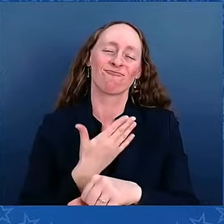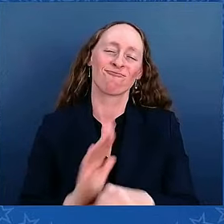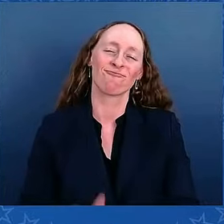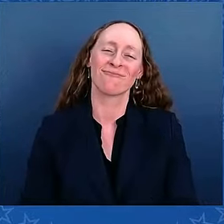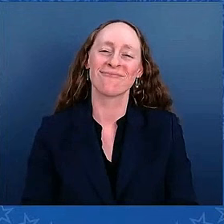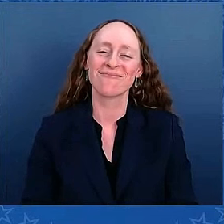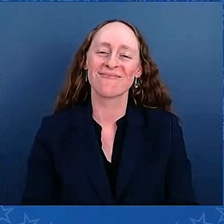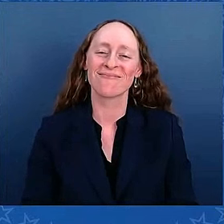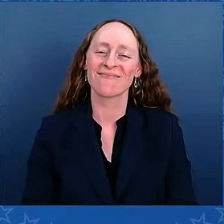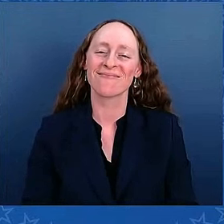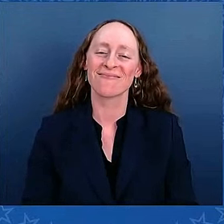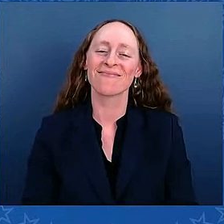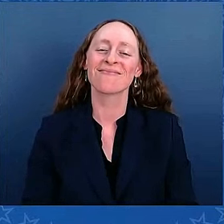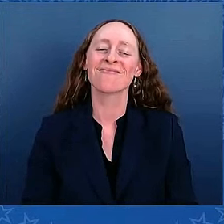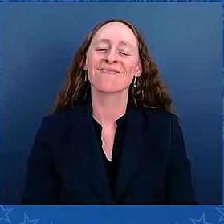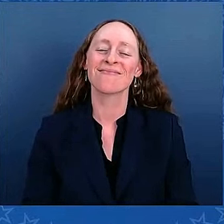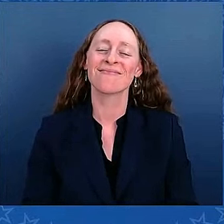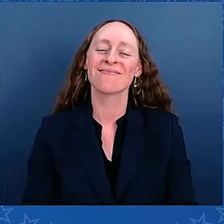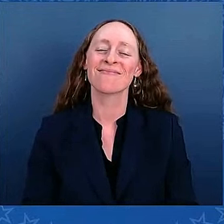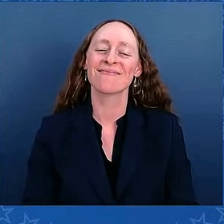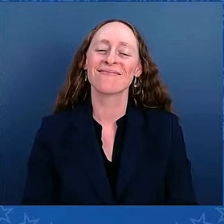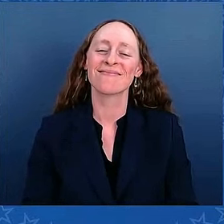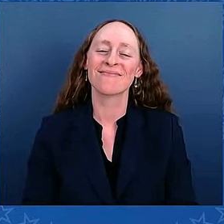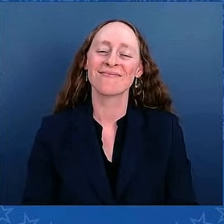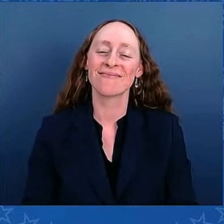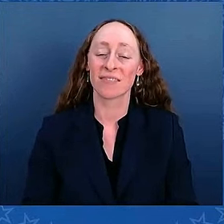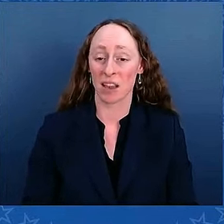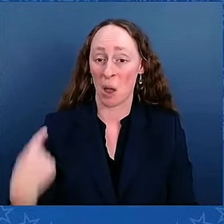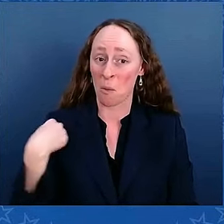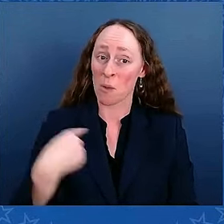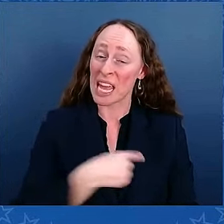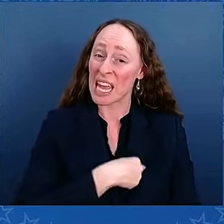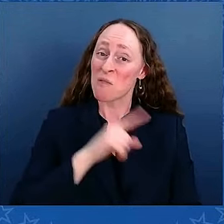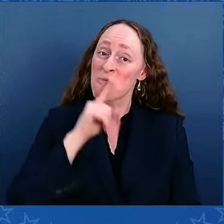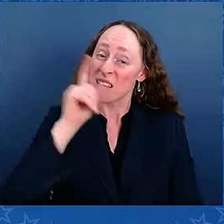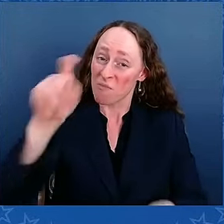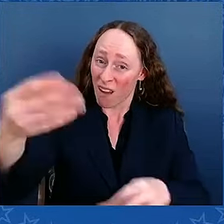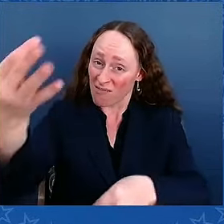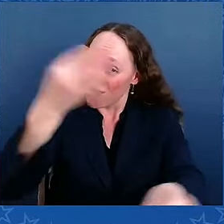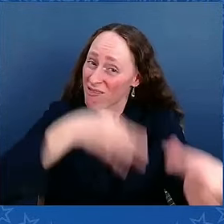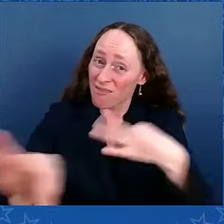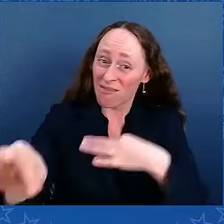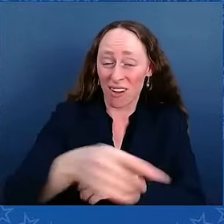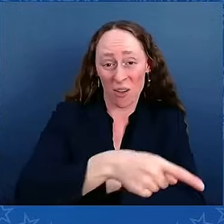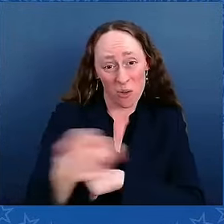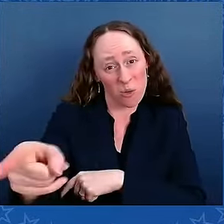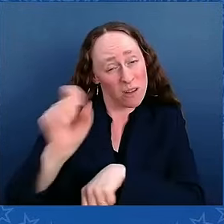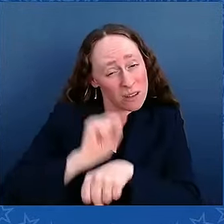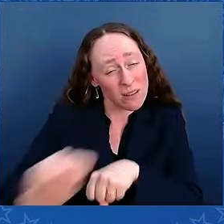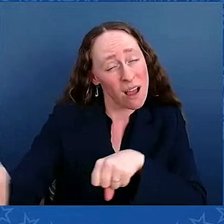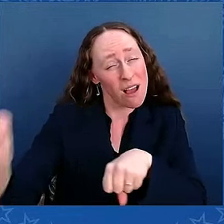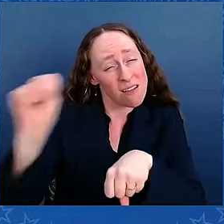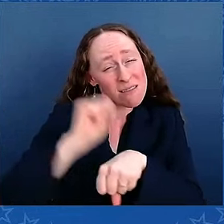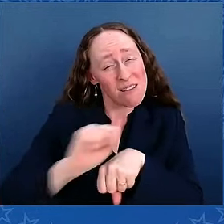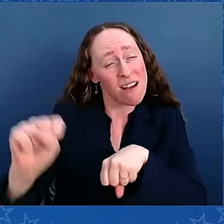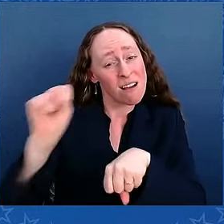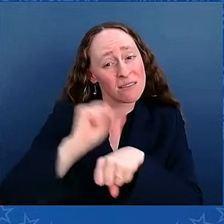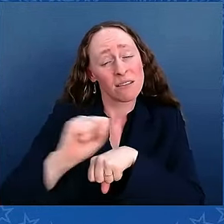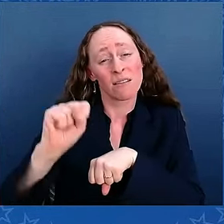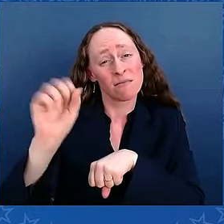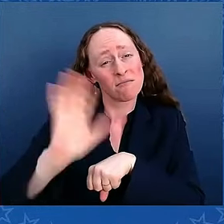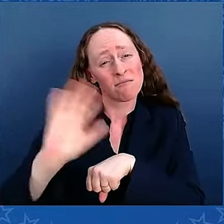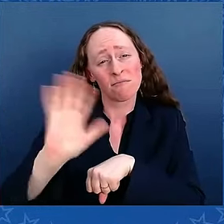Not only did we owe you the pension, it was owed to you, but we owe you a lot more than that. You know, the reason this country is working,